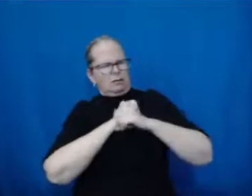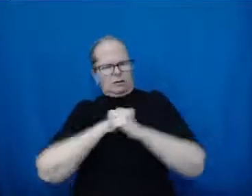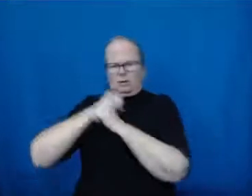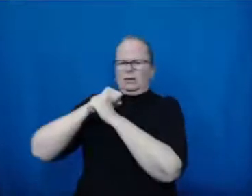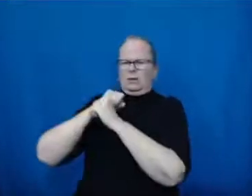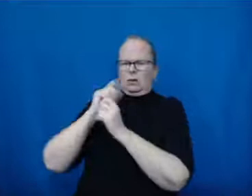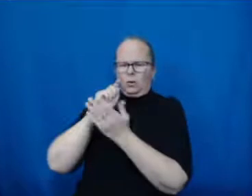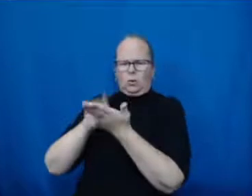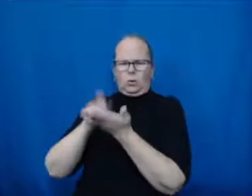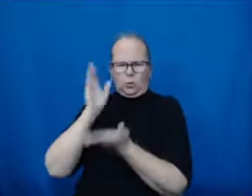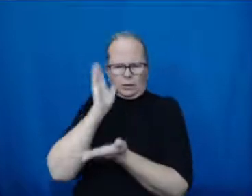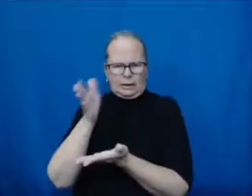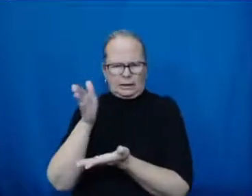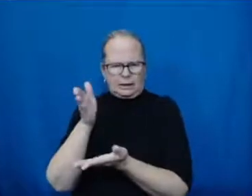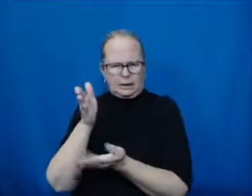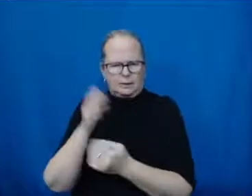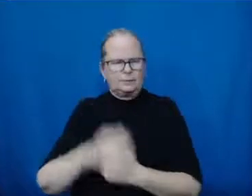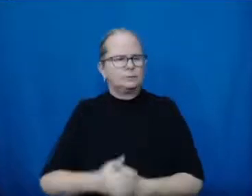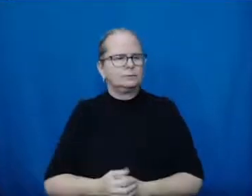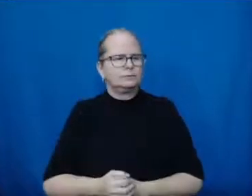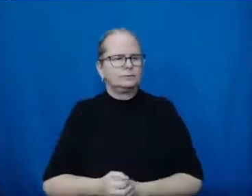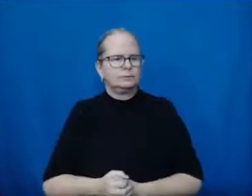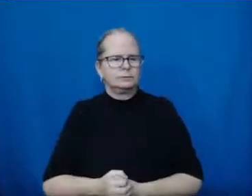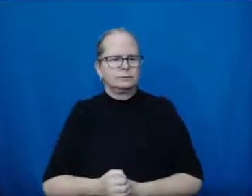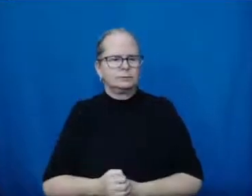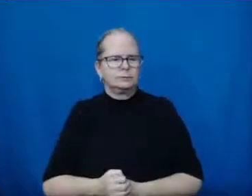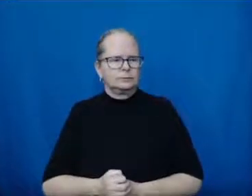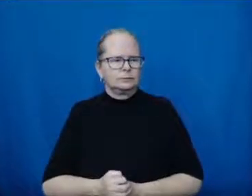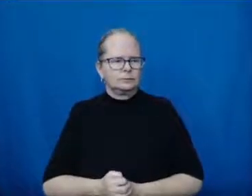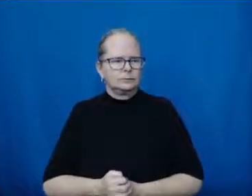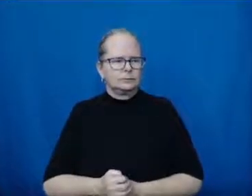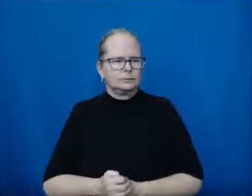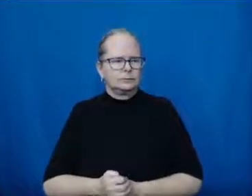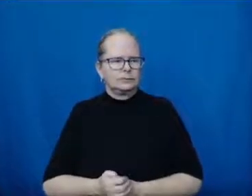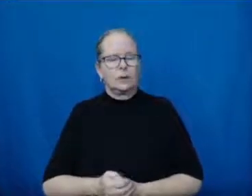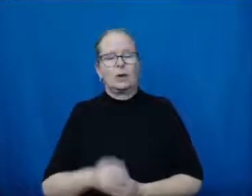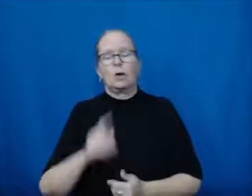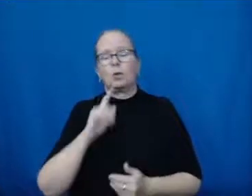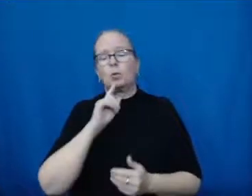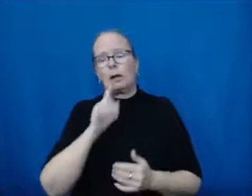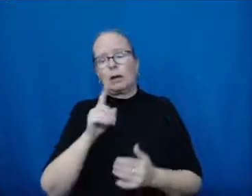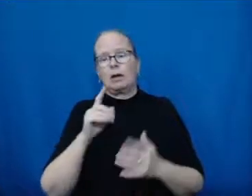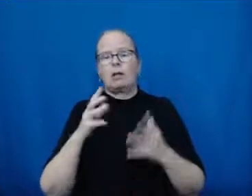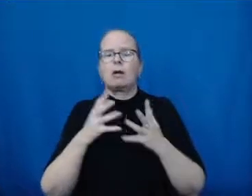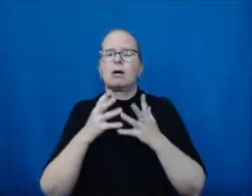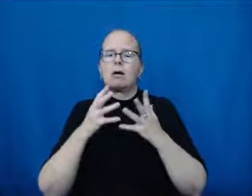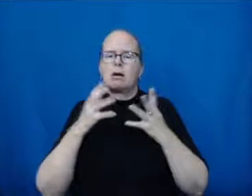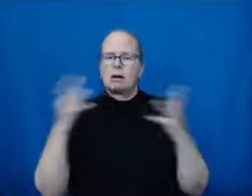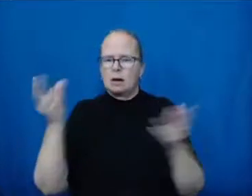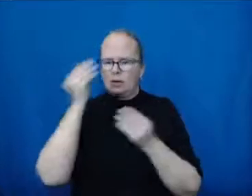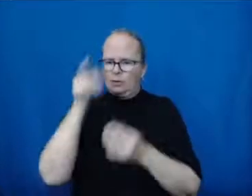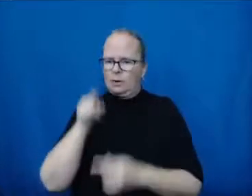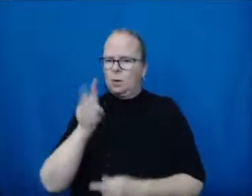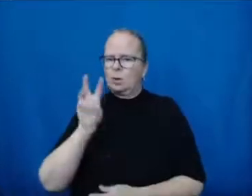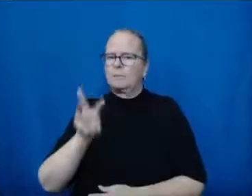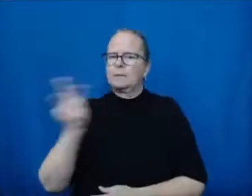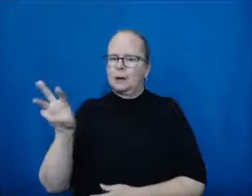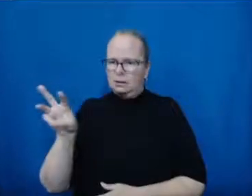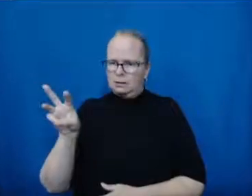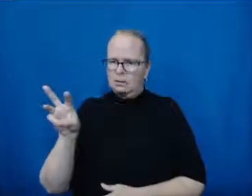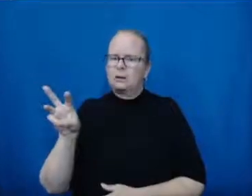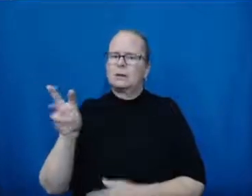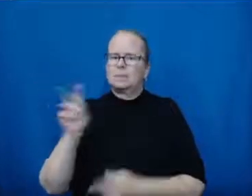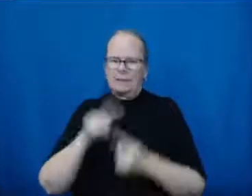So there are lots of awesome sites, and just in the interest of time, I'm not going to get into all of the myths about the vaccines or frequently asked questions,